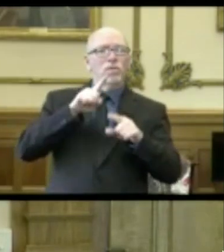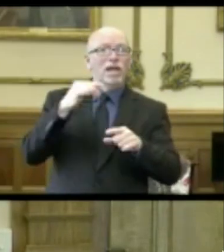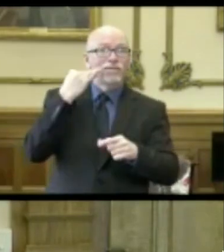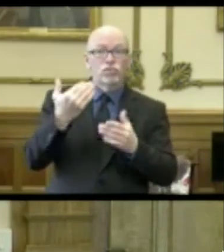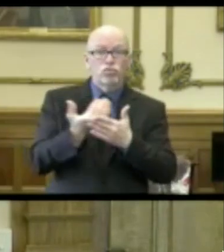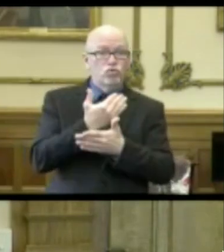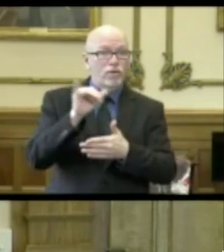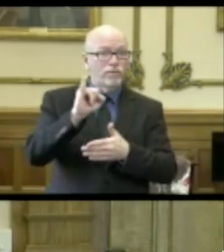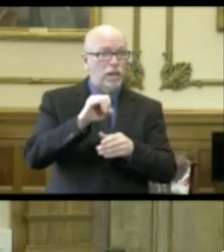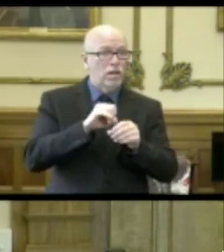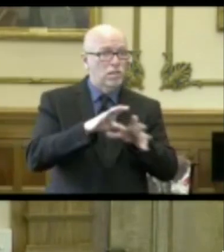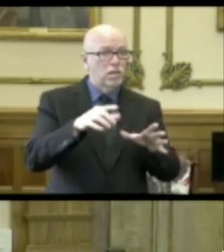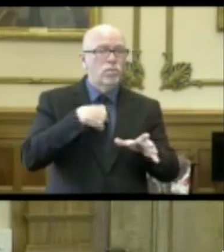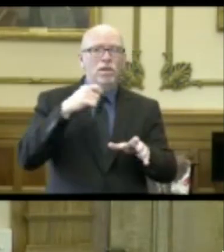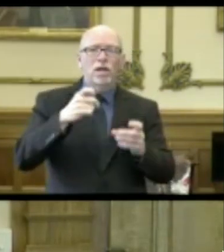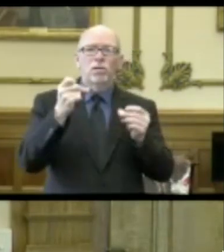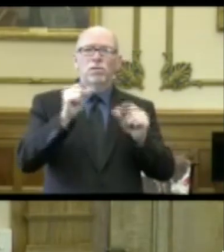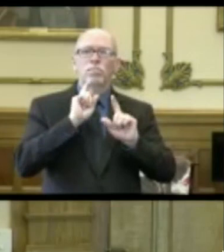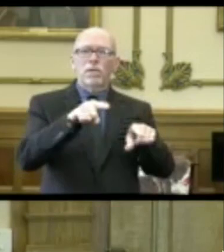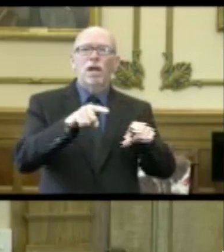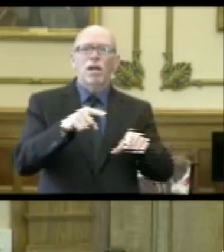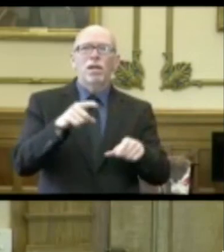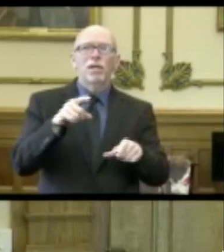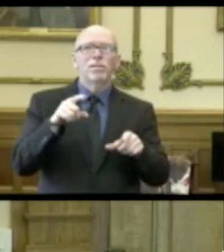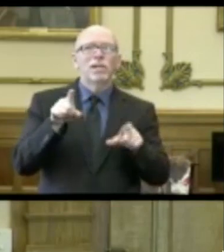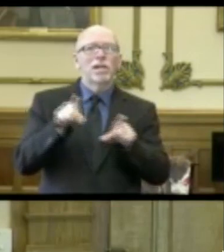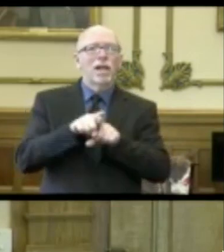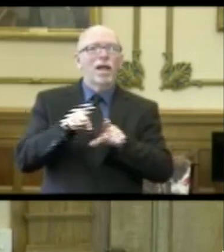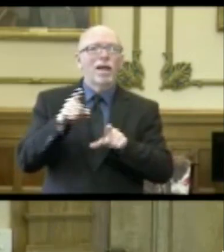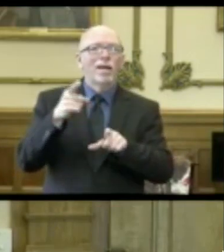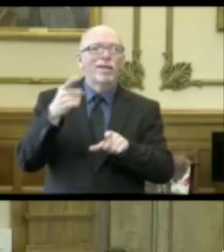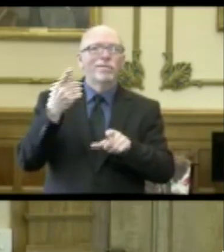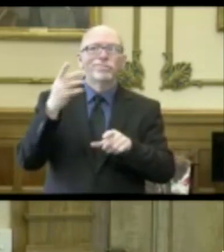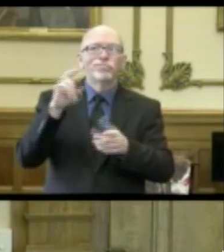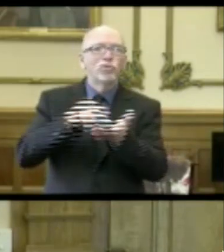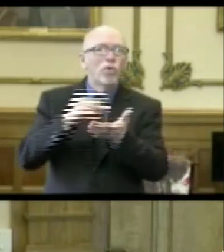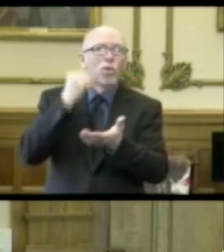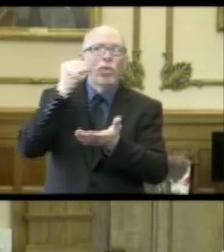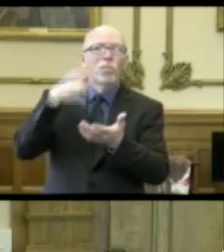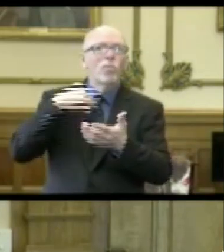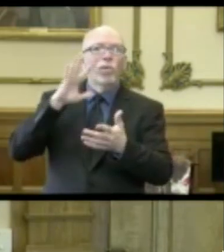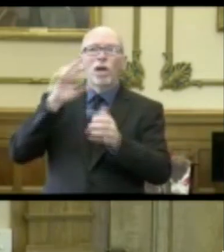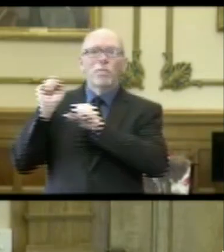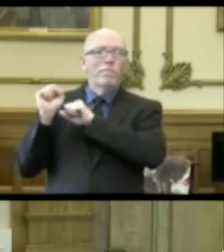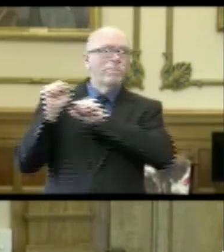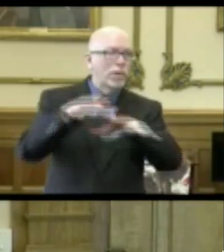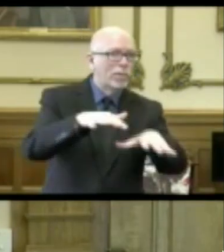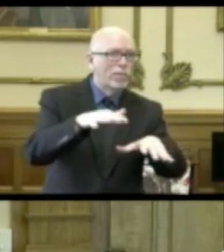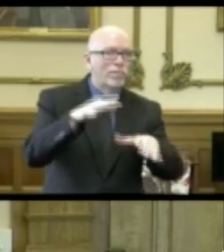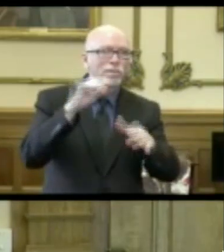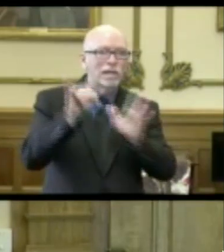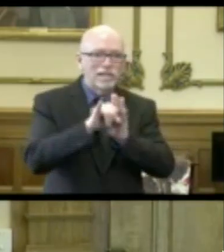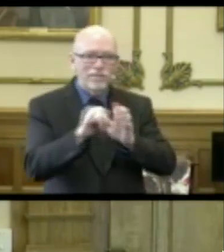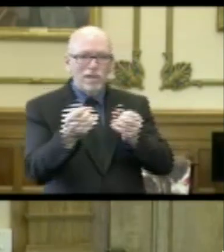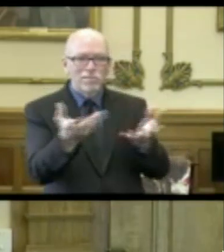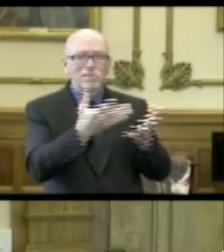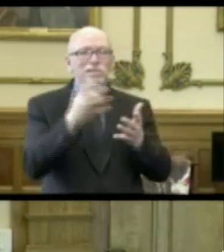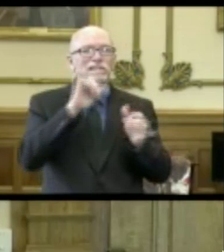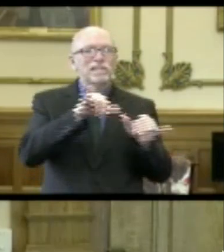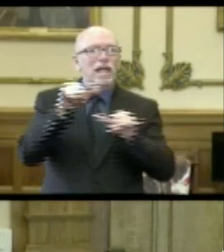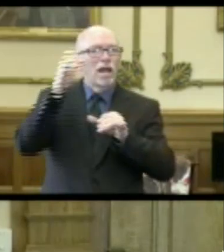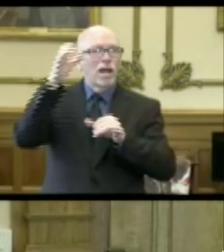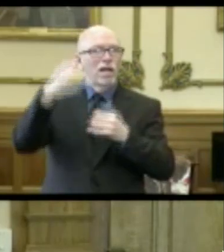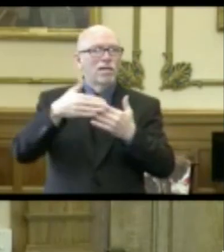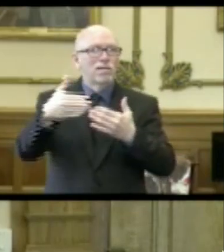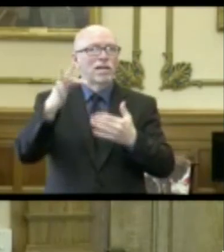infections, kind of, I think of it almost in the way that we handle with long-term care facilities where we're going to swarm in and try to identify as much as possible